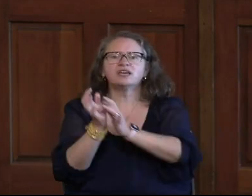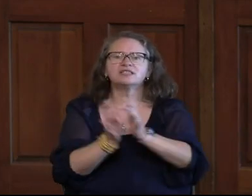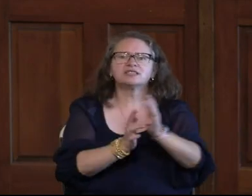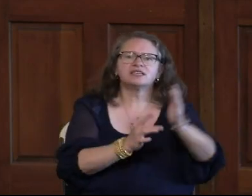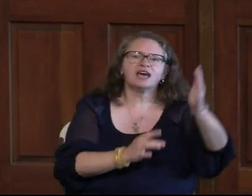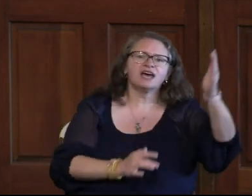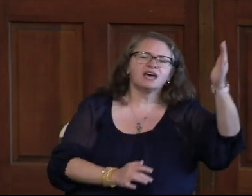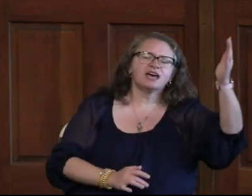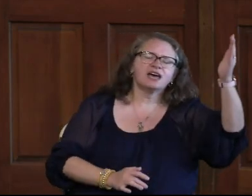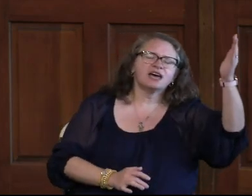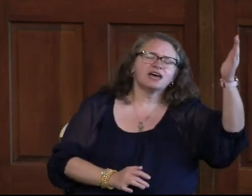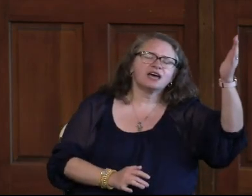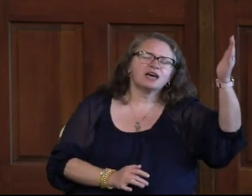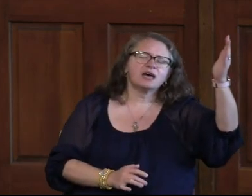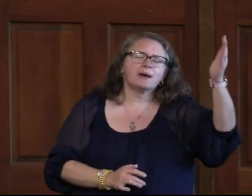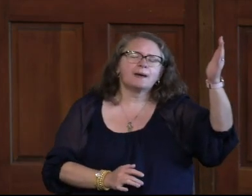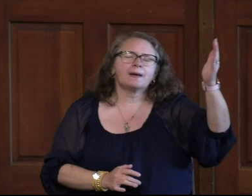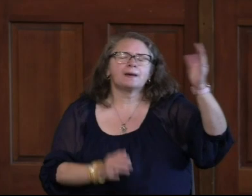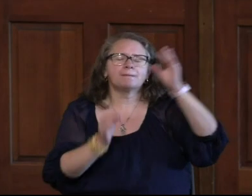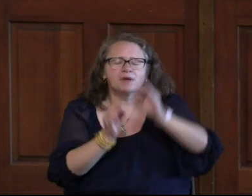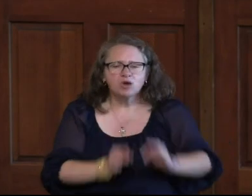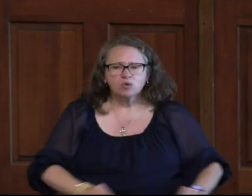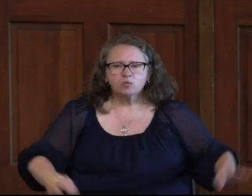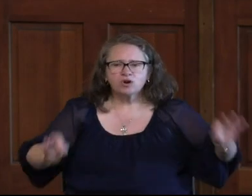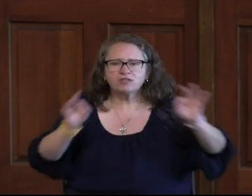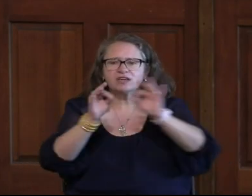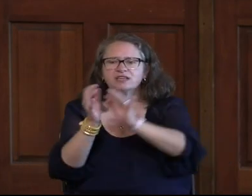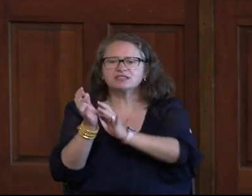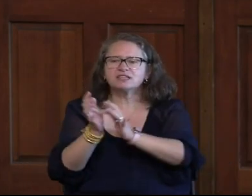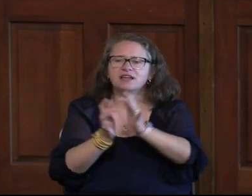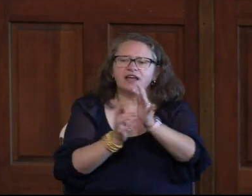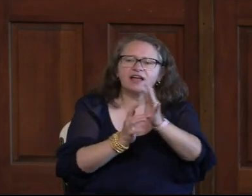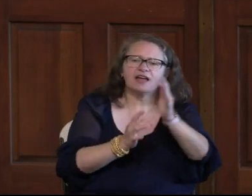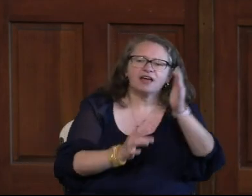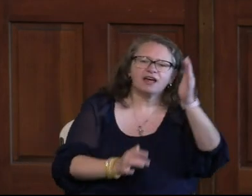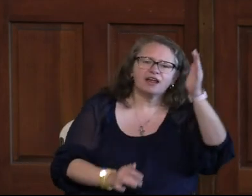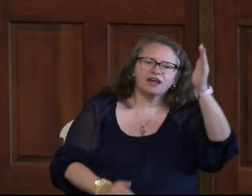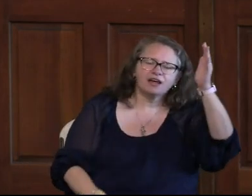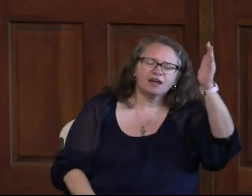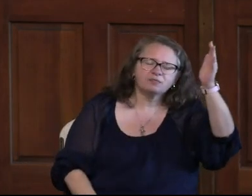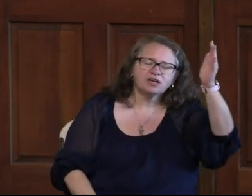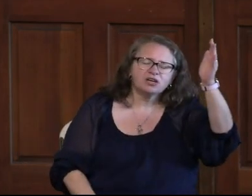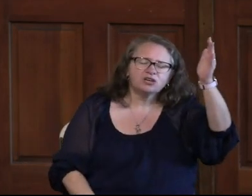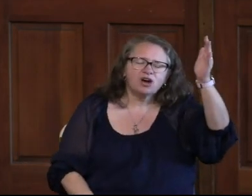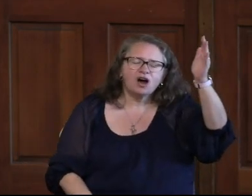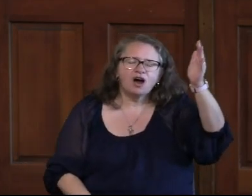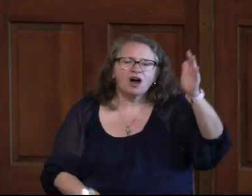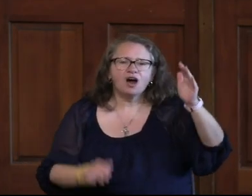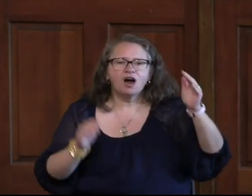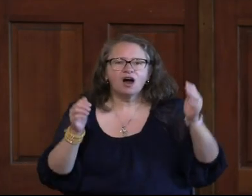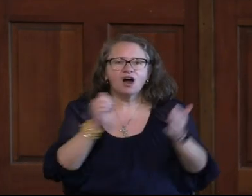Worthy is the Lamb, worthy is the Lamb,